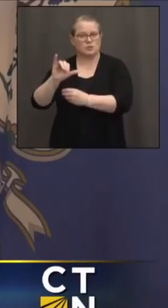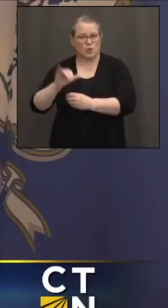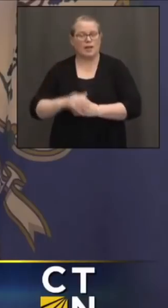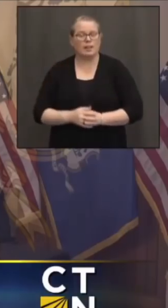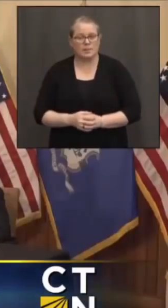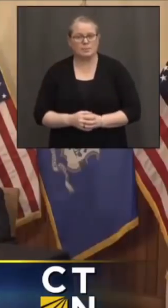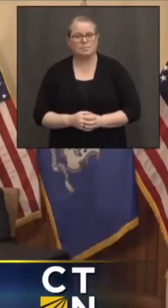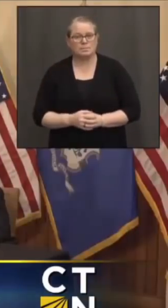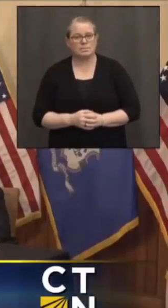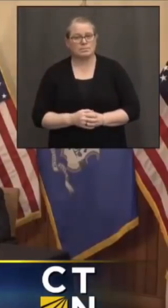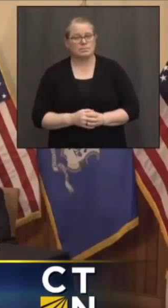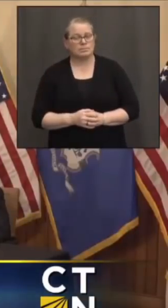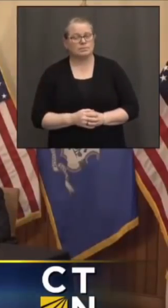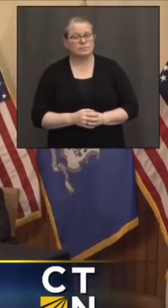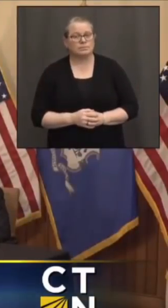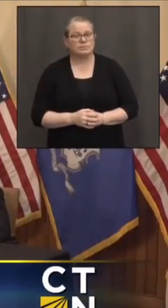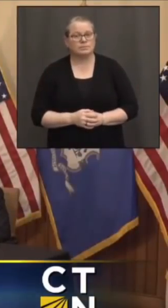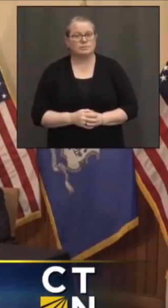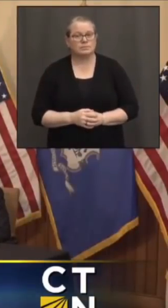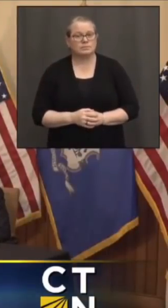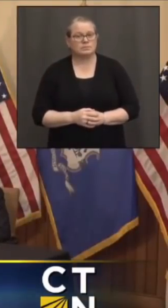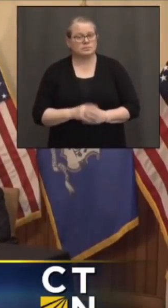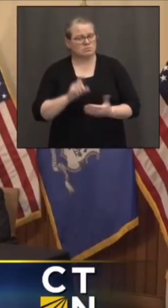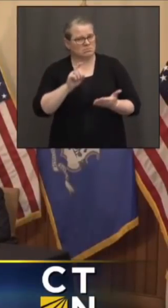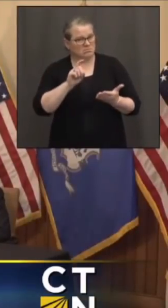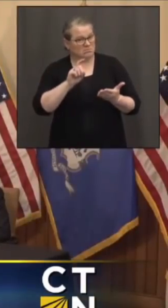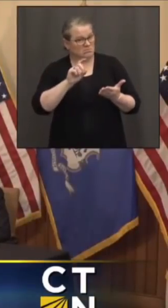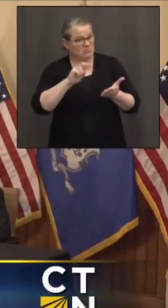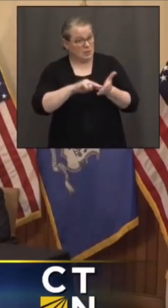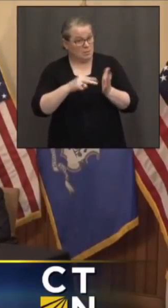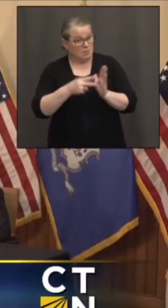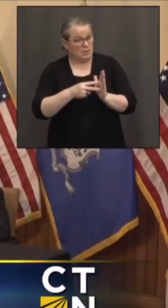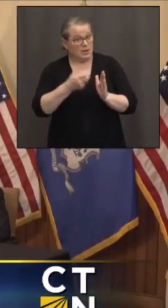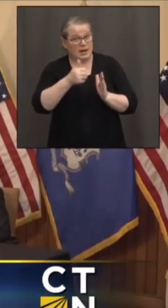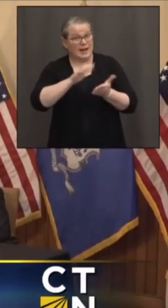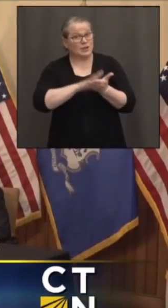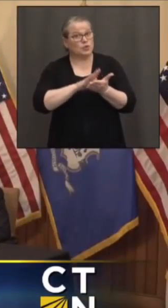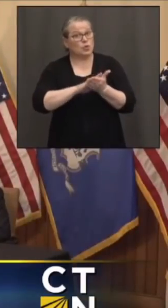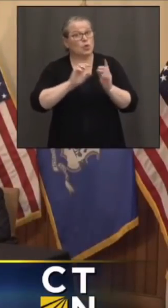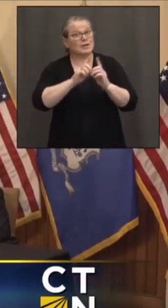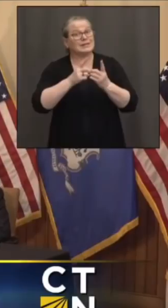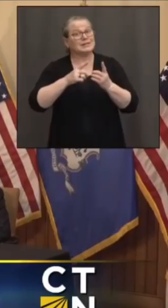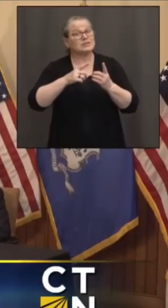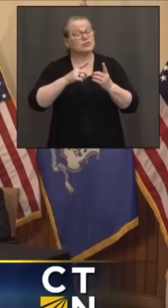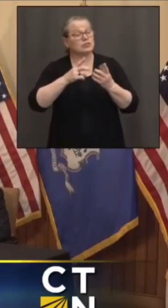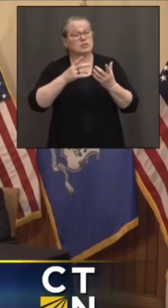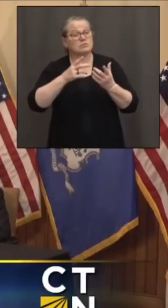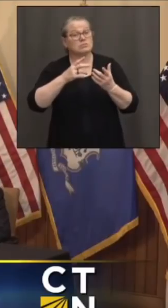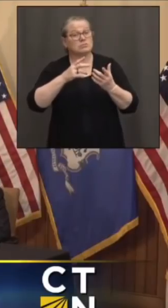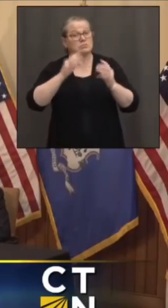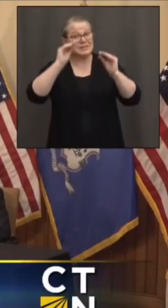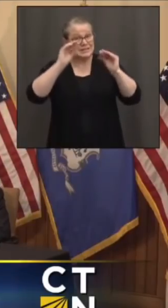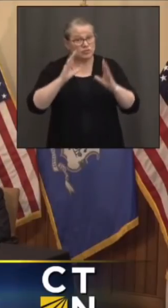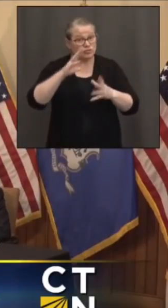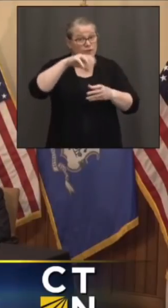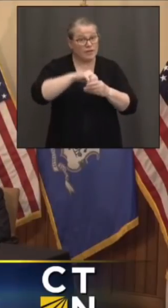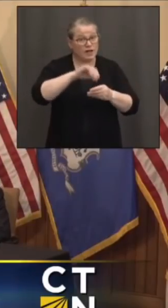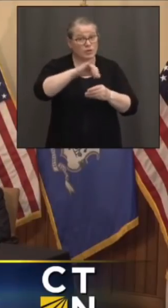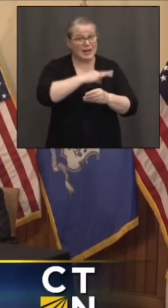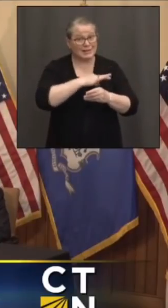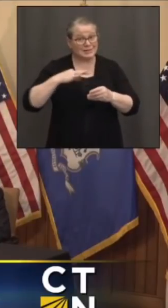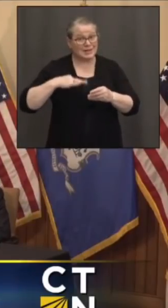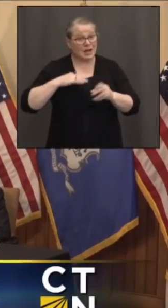So will any, you know, educators involved in school districts be a part of that workforce as well as the